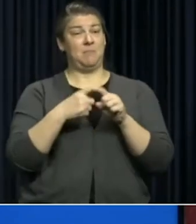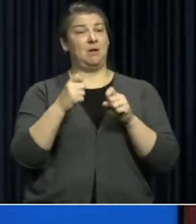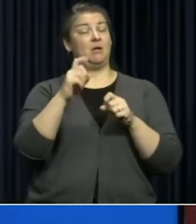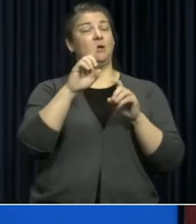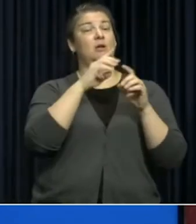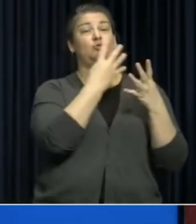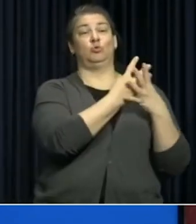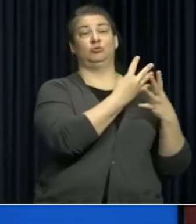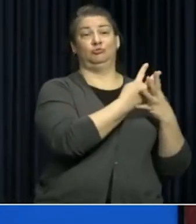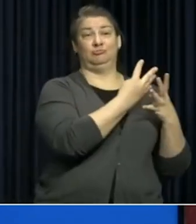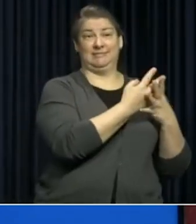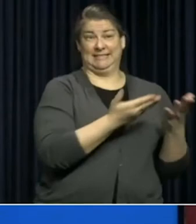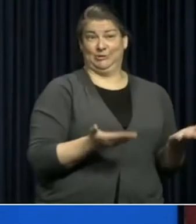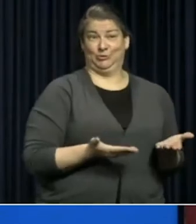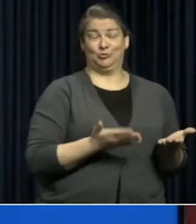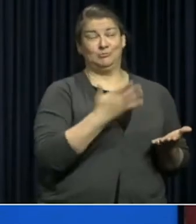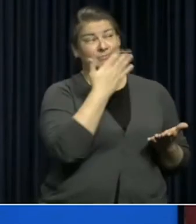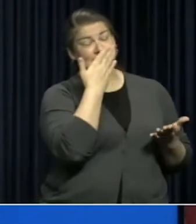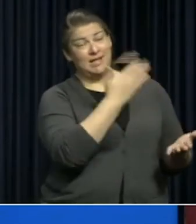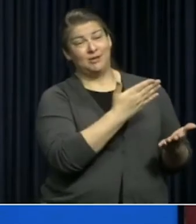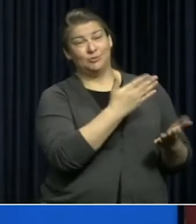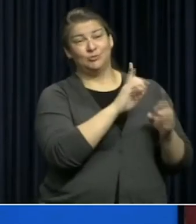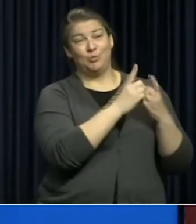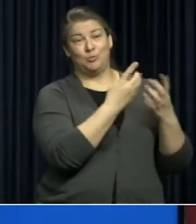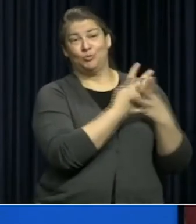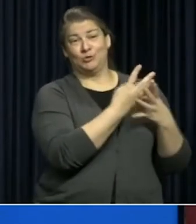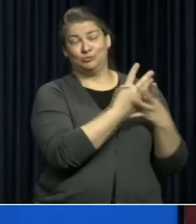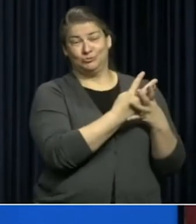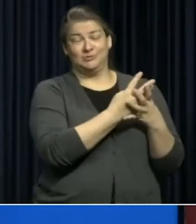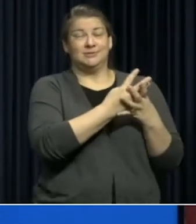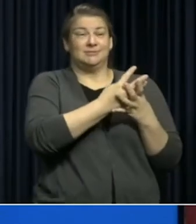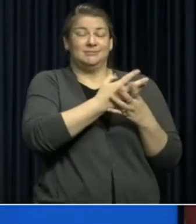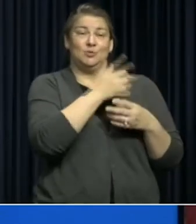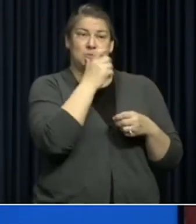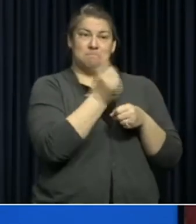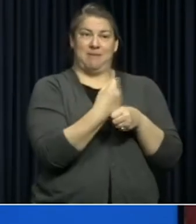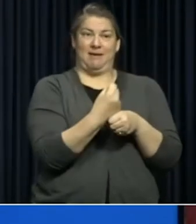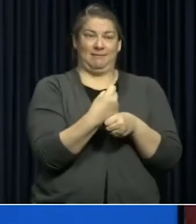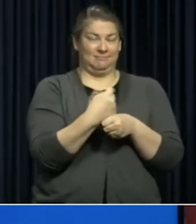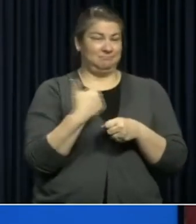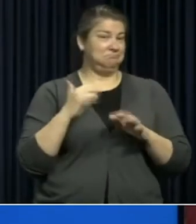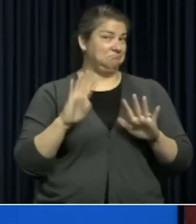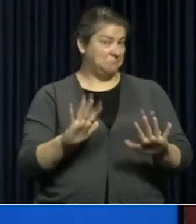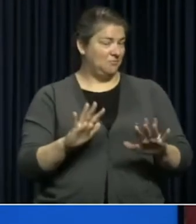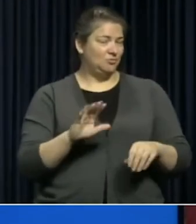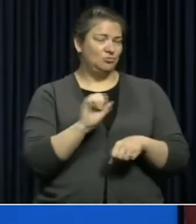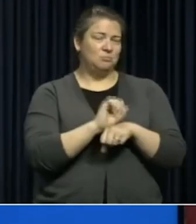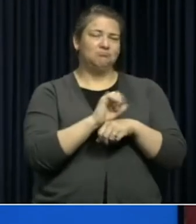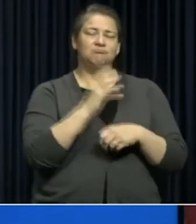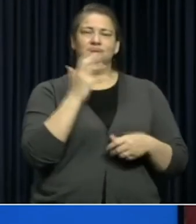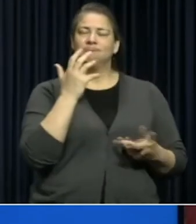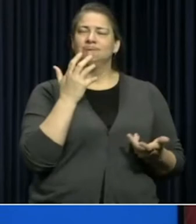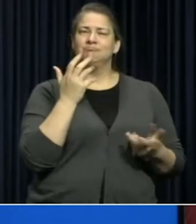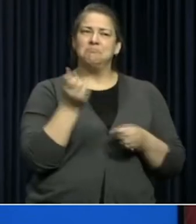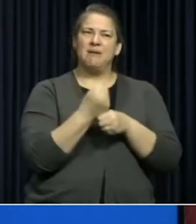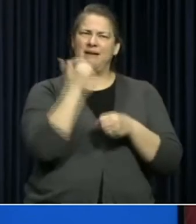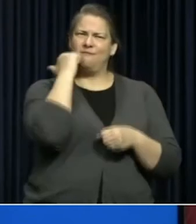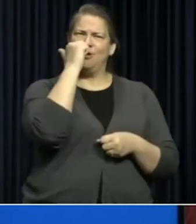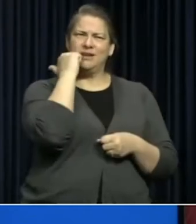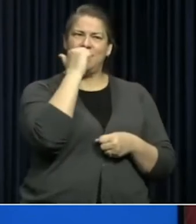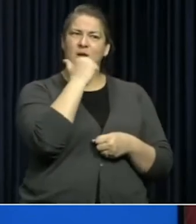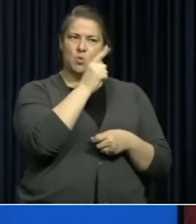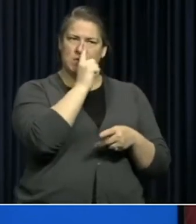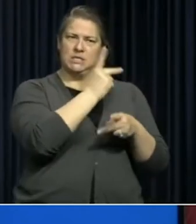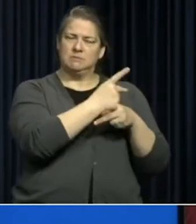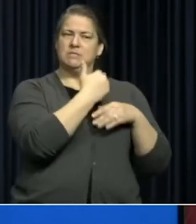of Corrections here and so thank you to the Department of Corrections and the inmates who have made these. They do a wonderful job and produce them daily and will